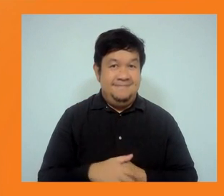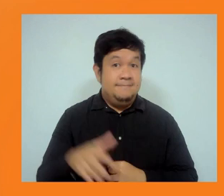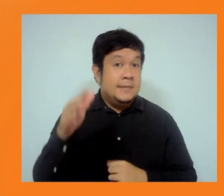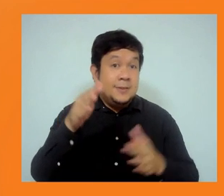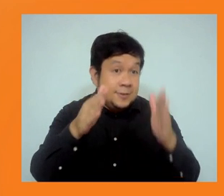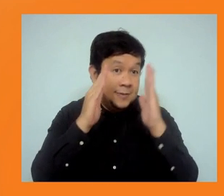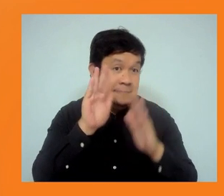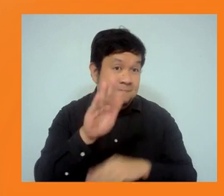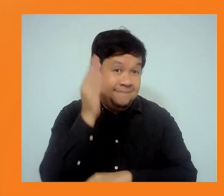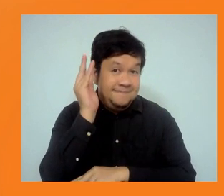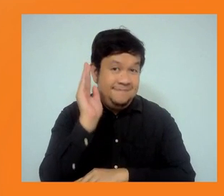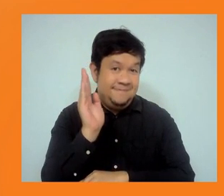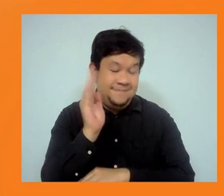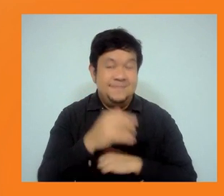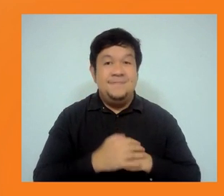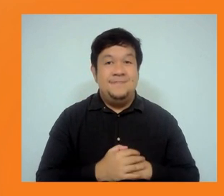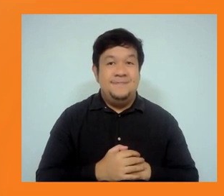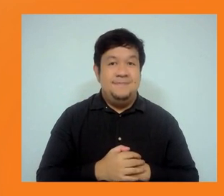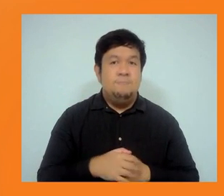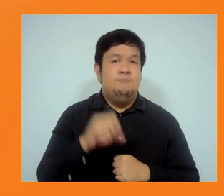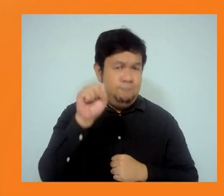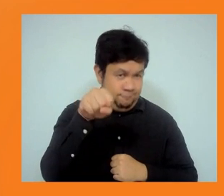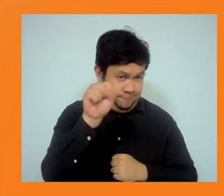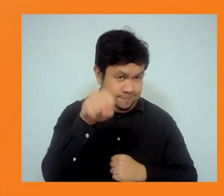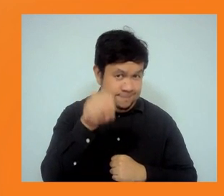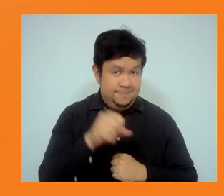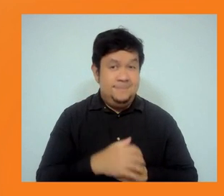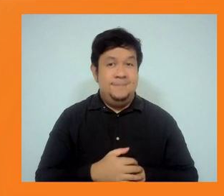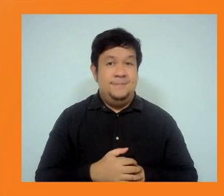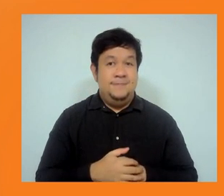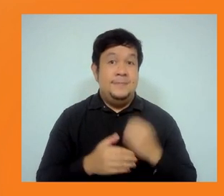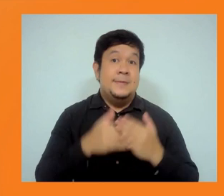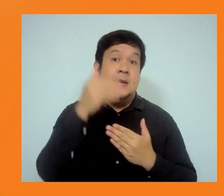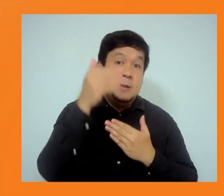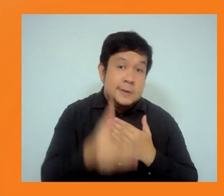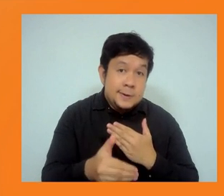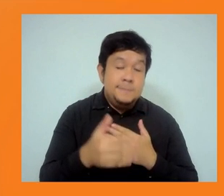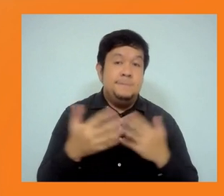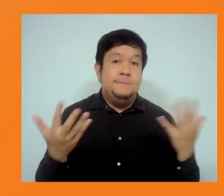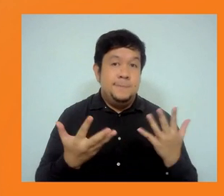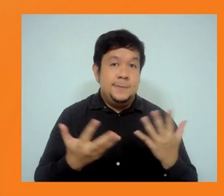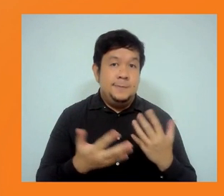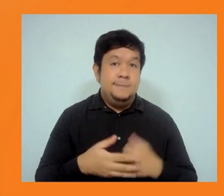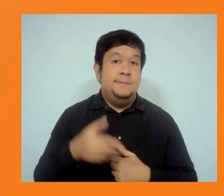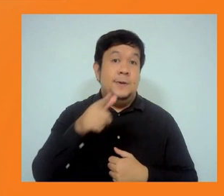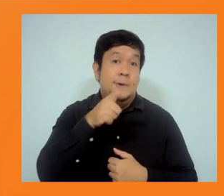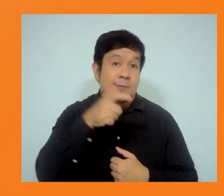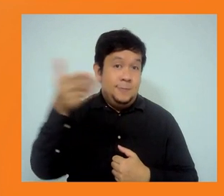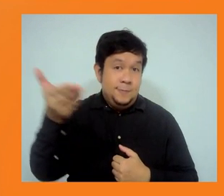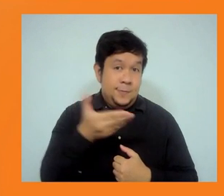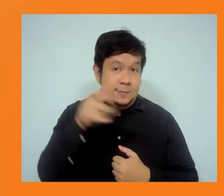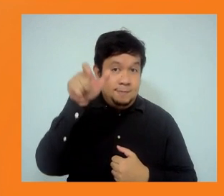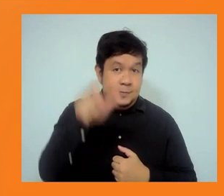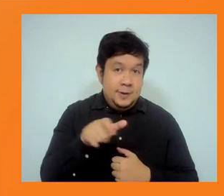All right. So, moving forward, I would like to call upon Anne, and she'll probably go a little bit deeper